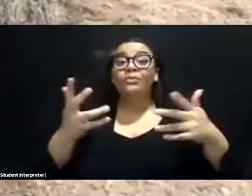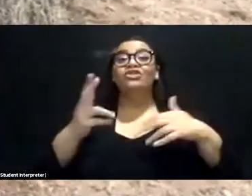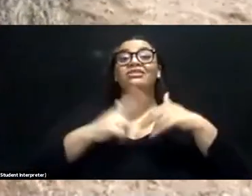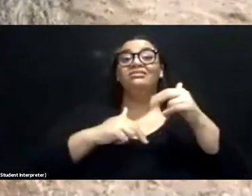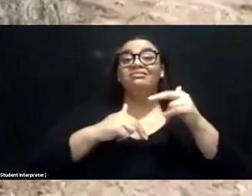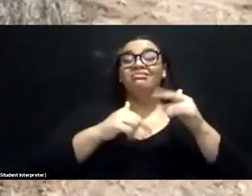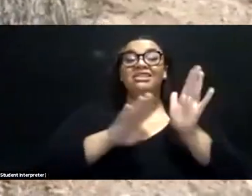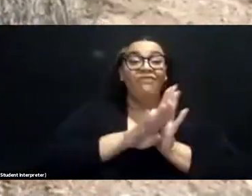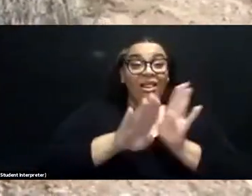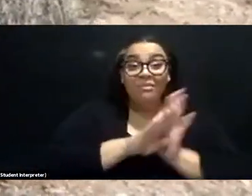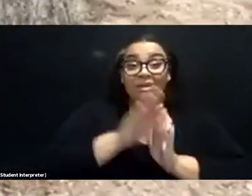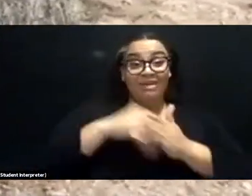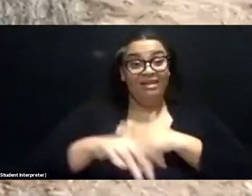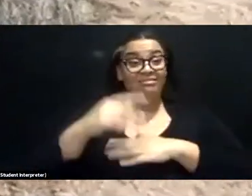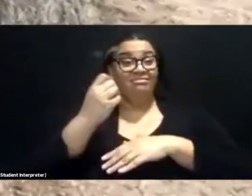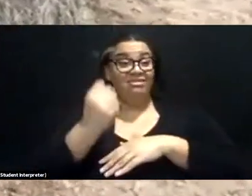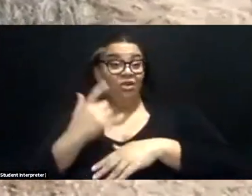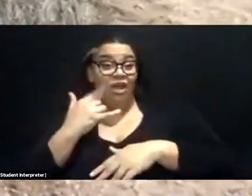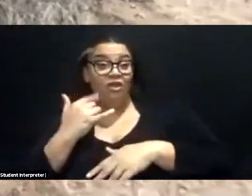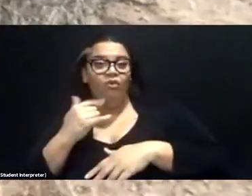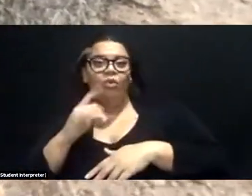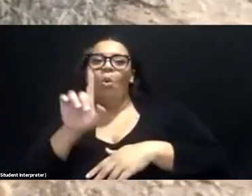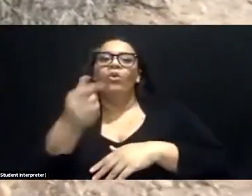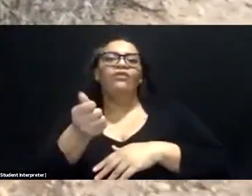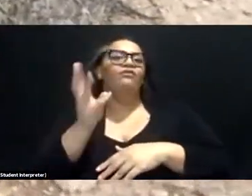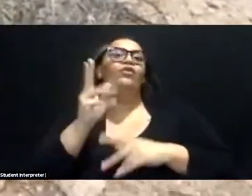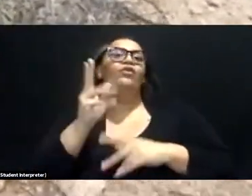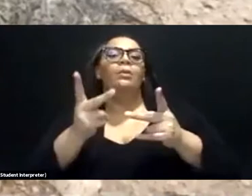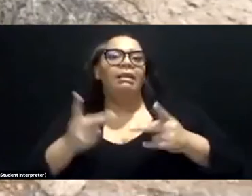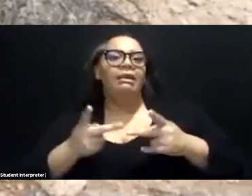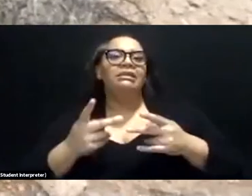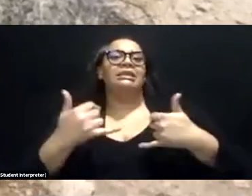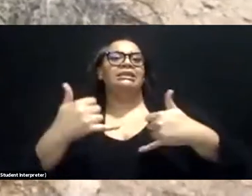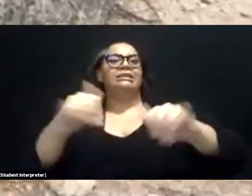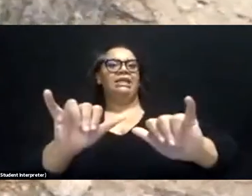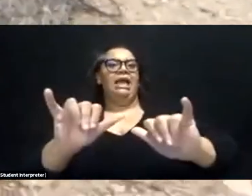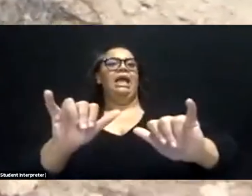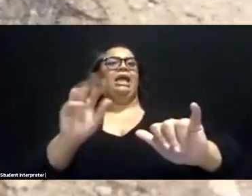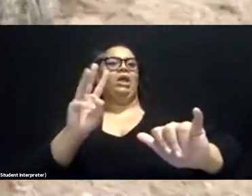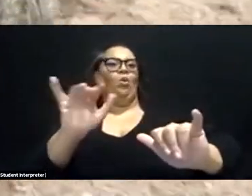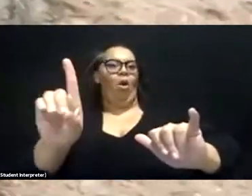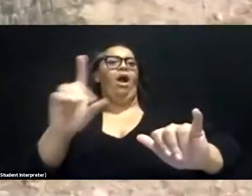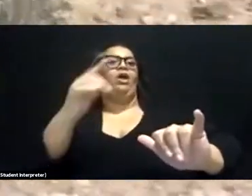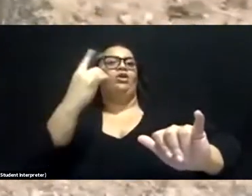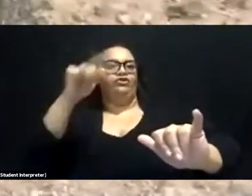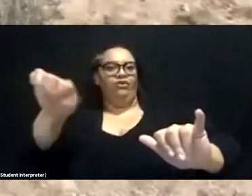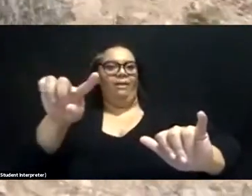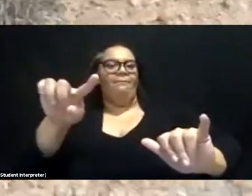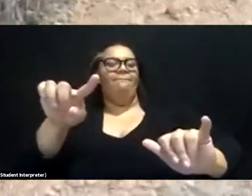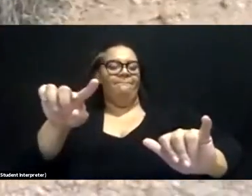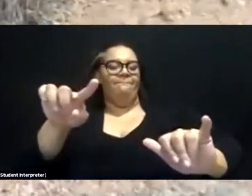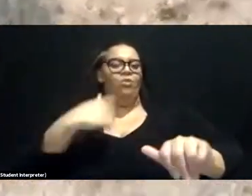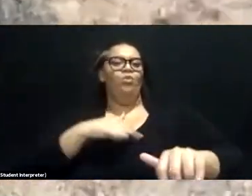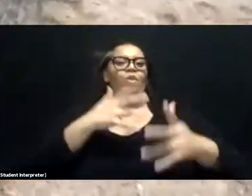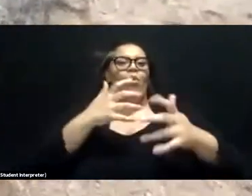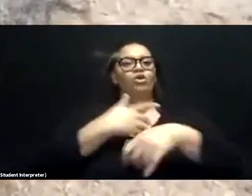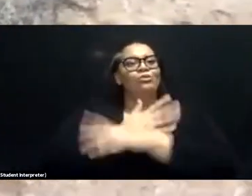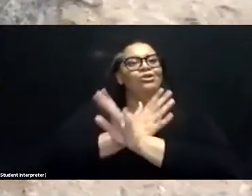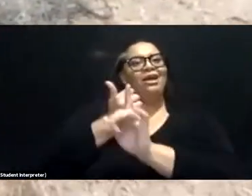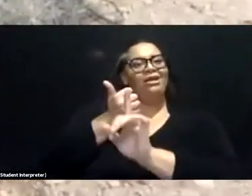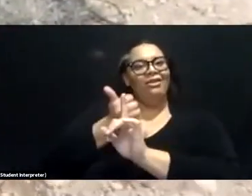places that remain wild for these animals and we're trying to do our best to keep, to keep their homes protected. So